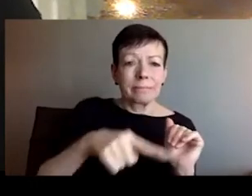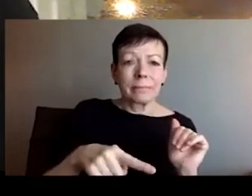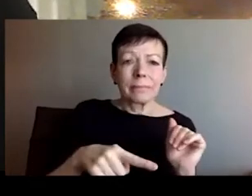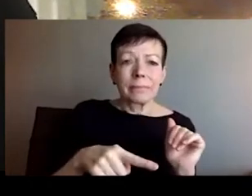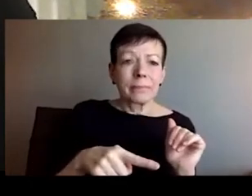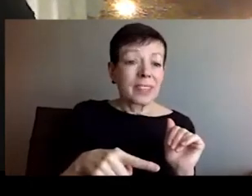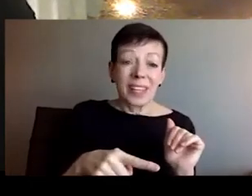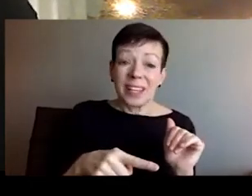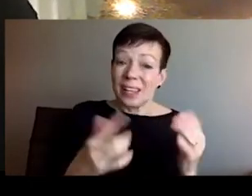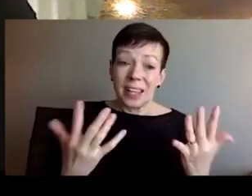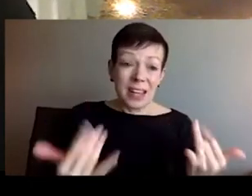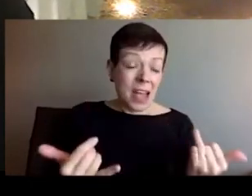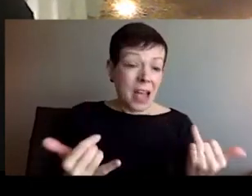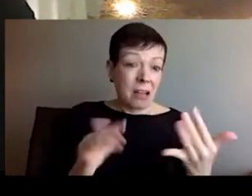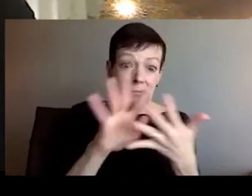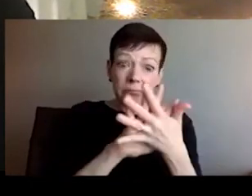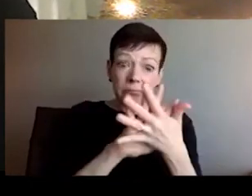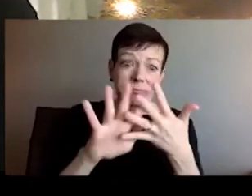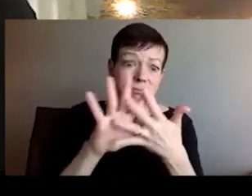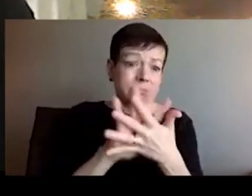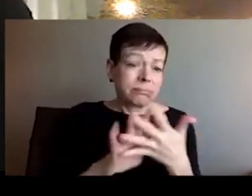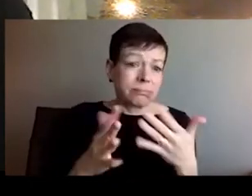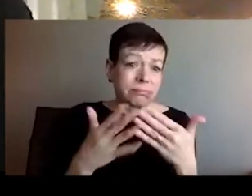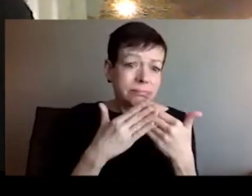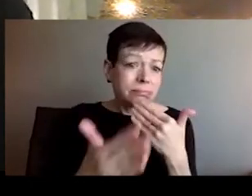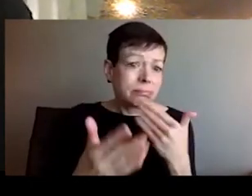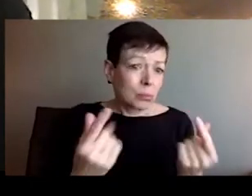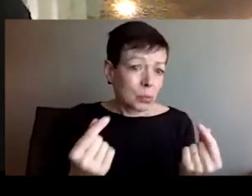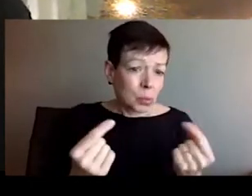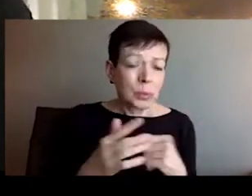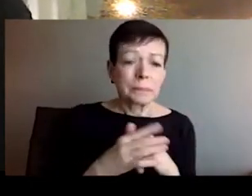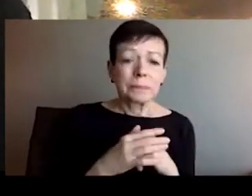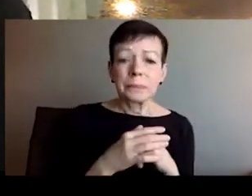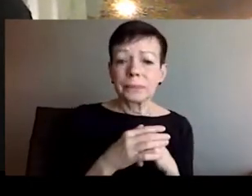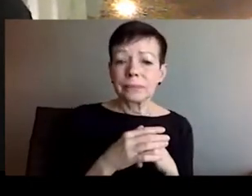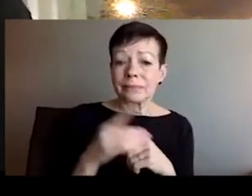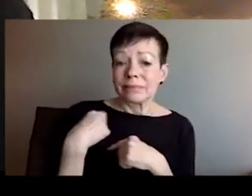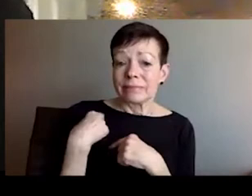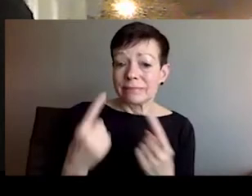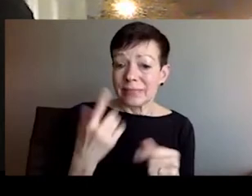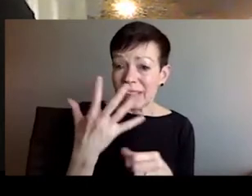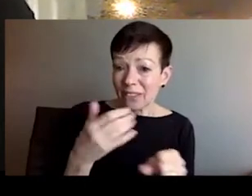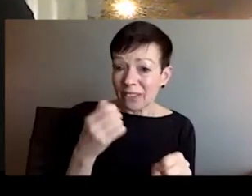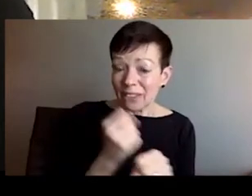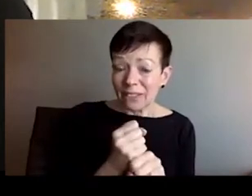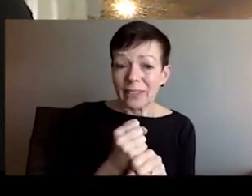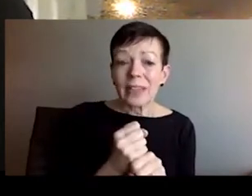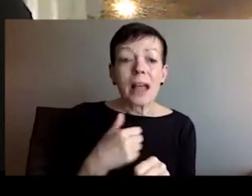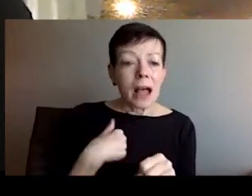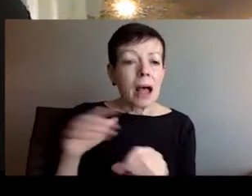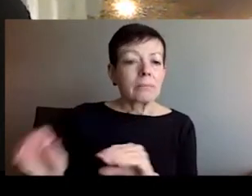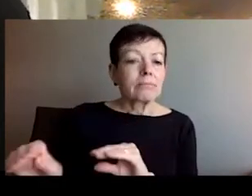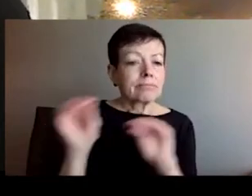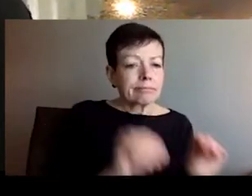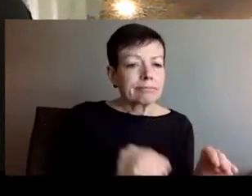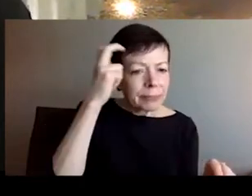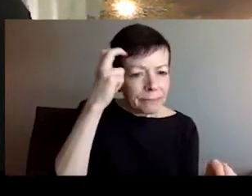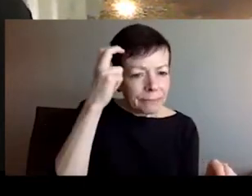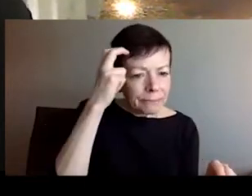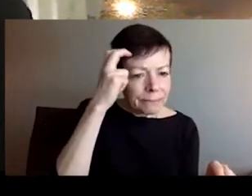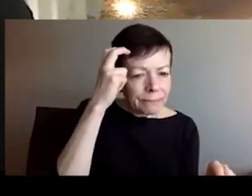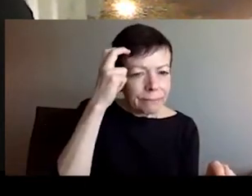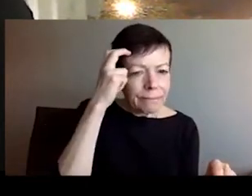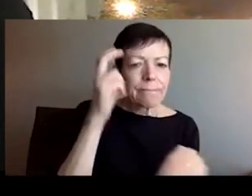artist-run space in the city. And so I lived through the big cultural